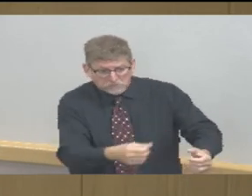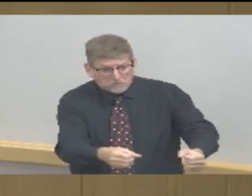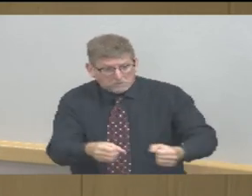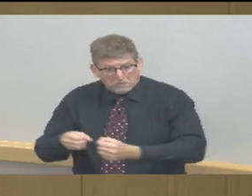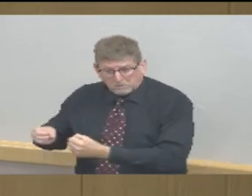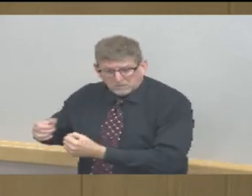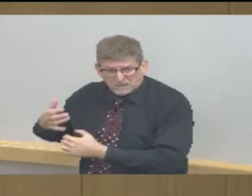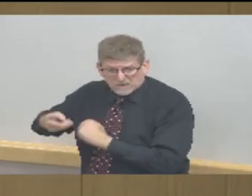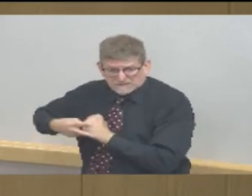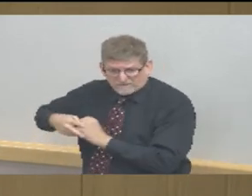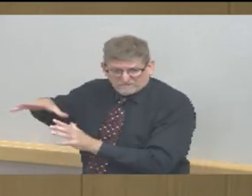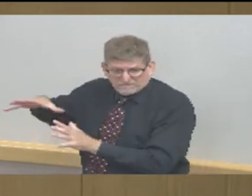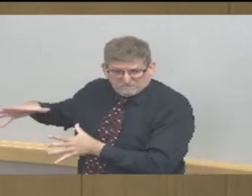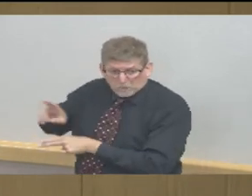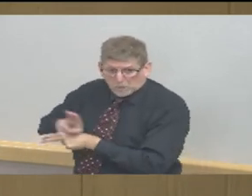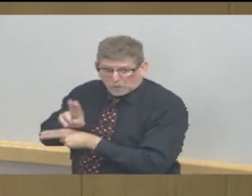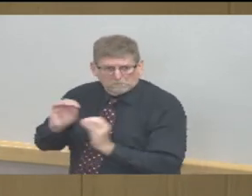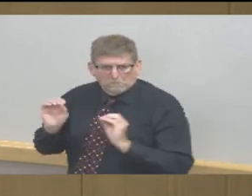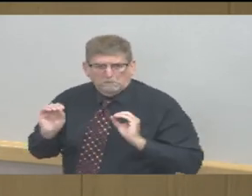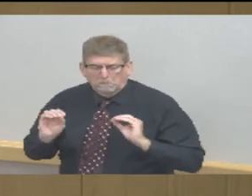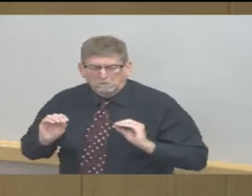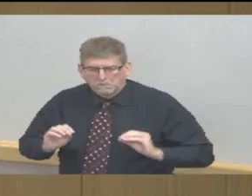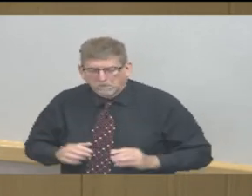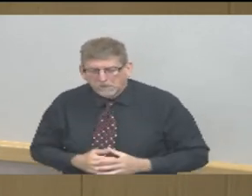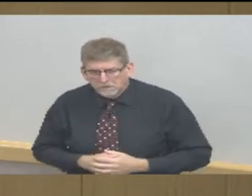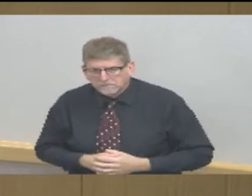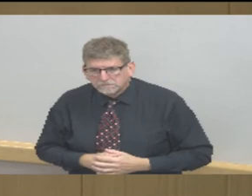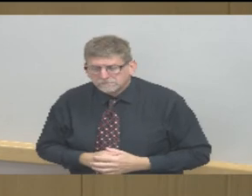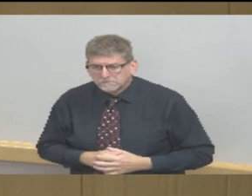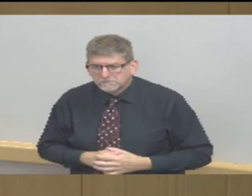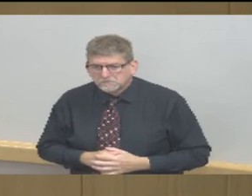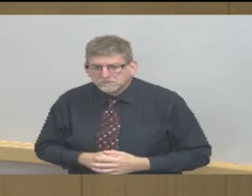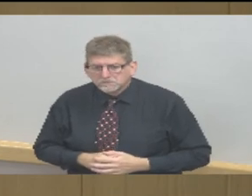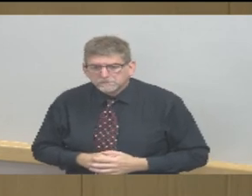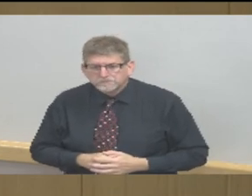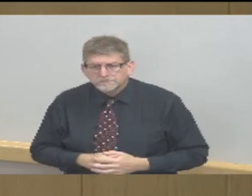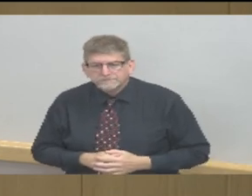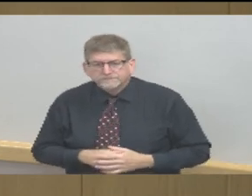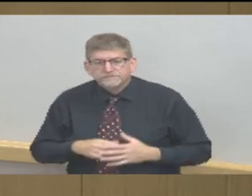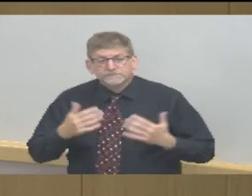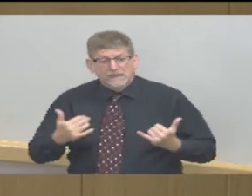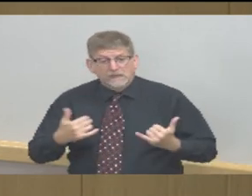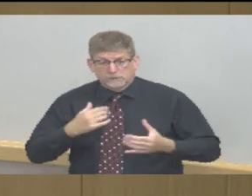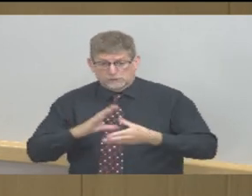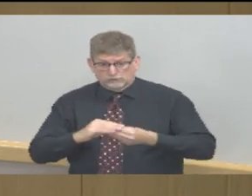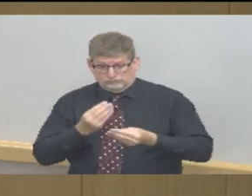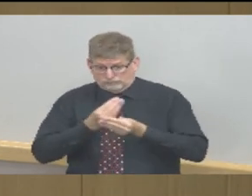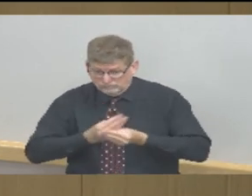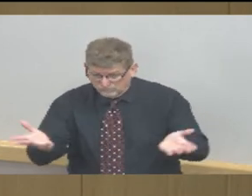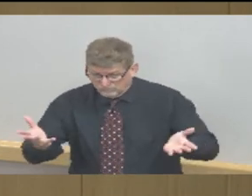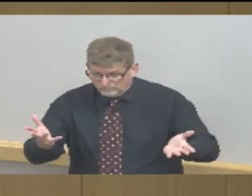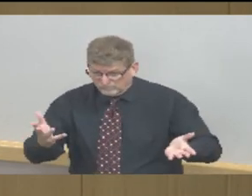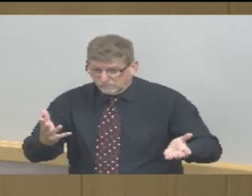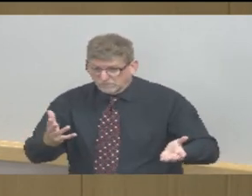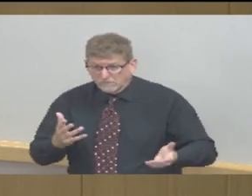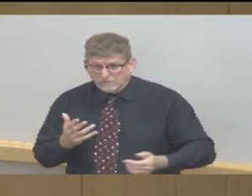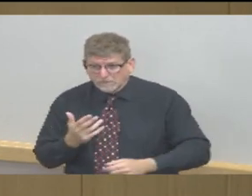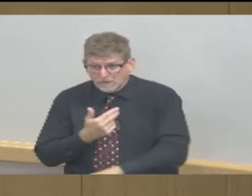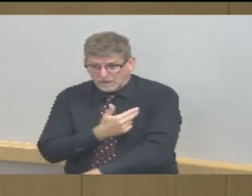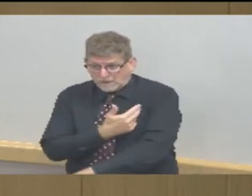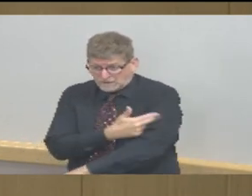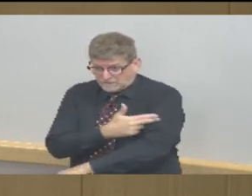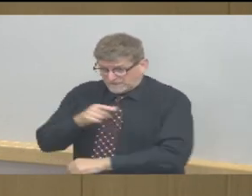I think one of the messages we'd like to make is that I think as hospitals we are going to have to learn how to